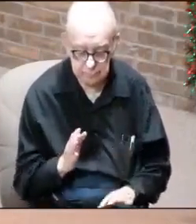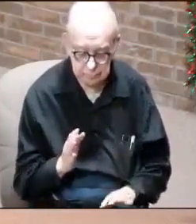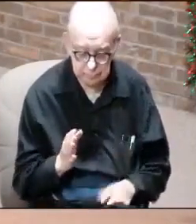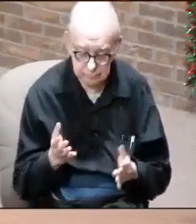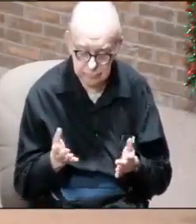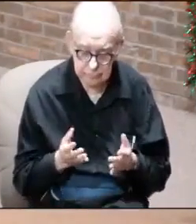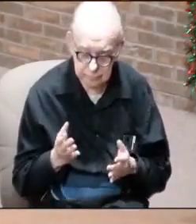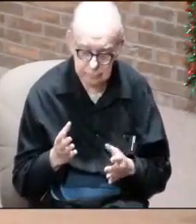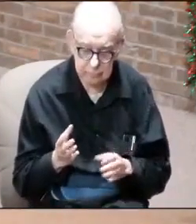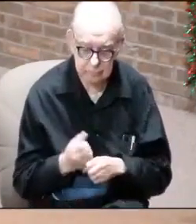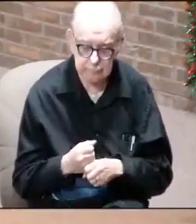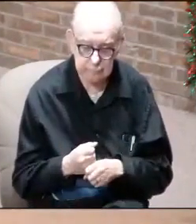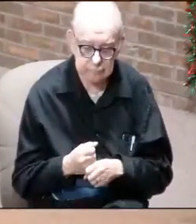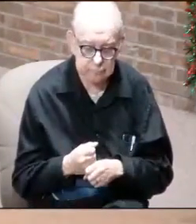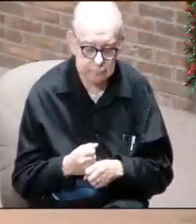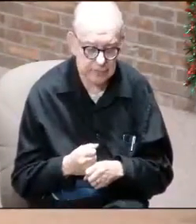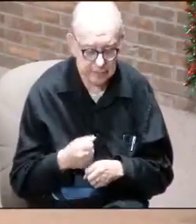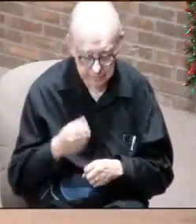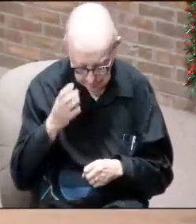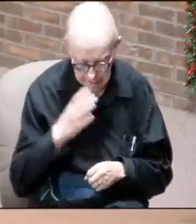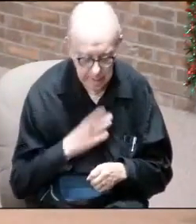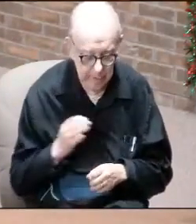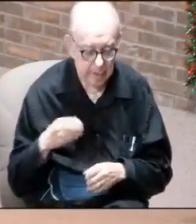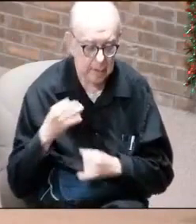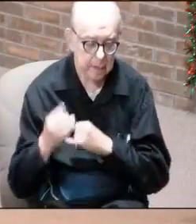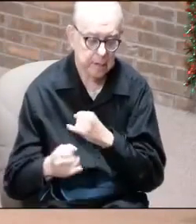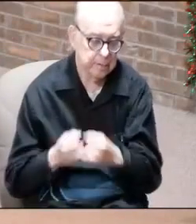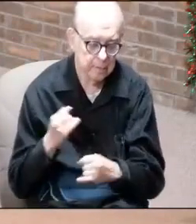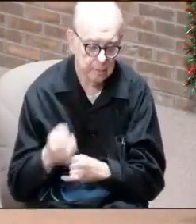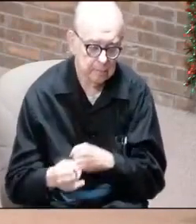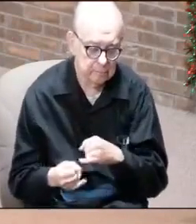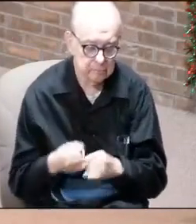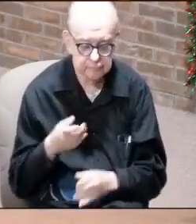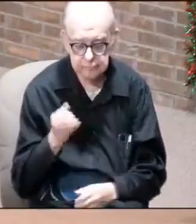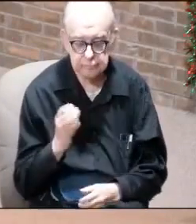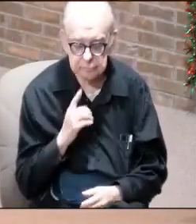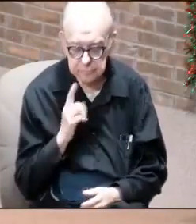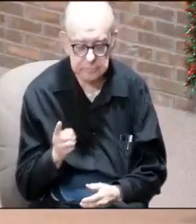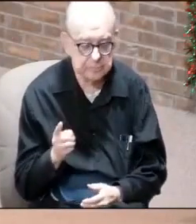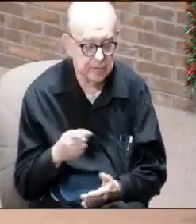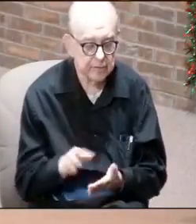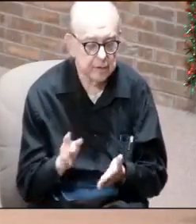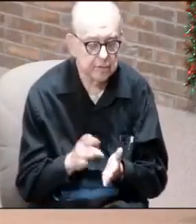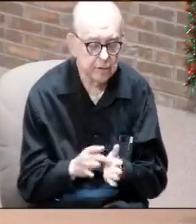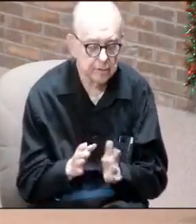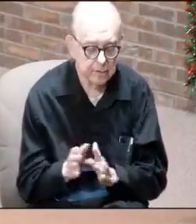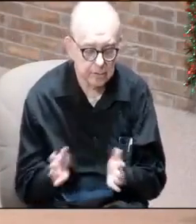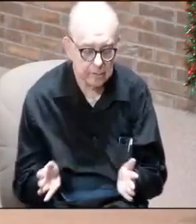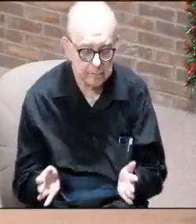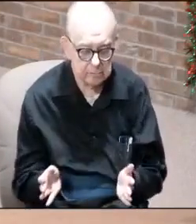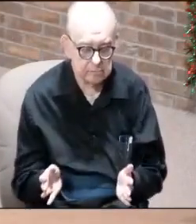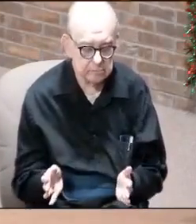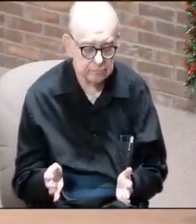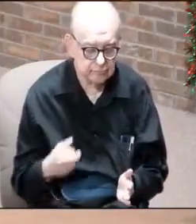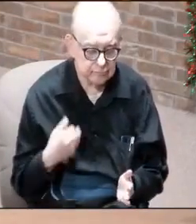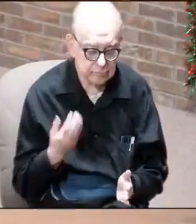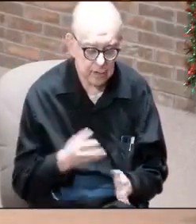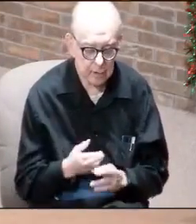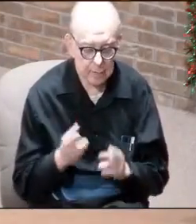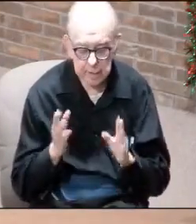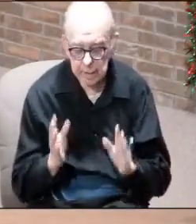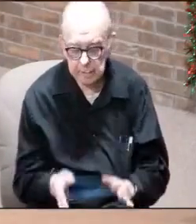still wanted to give man that inheritance. So, what did he do? He said, Jesus. Our redeemer.